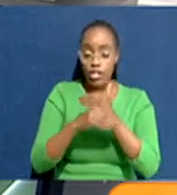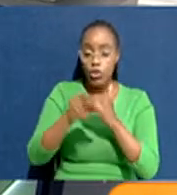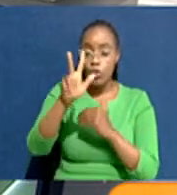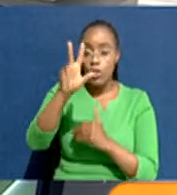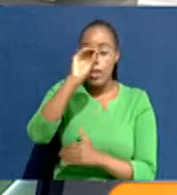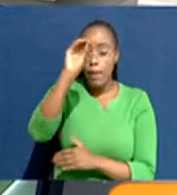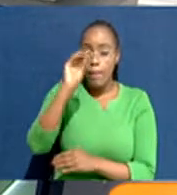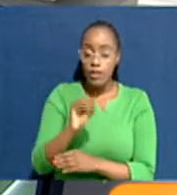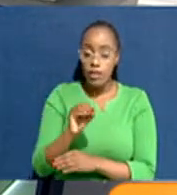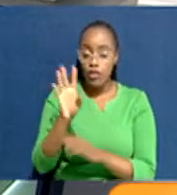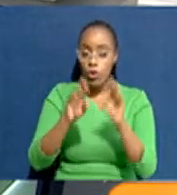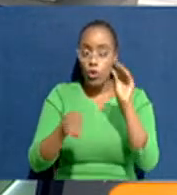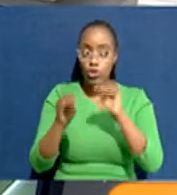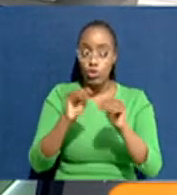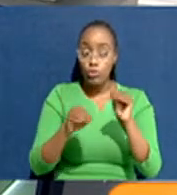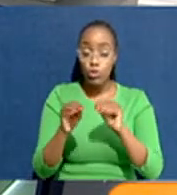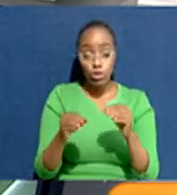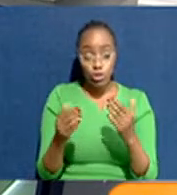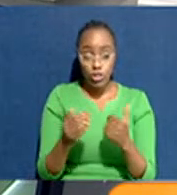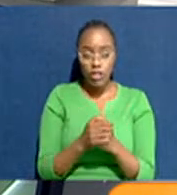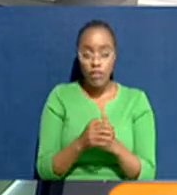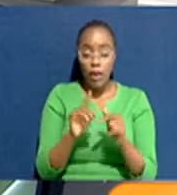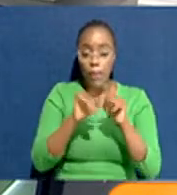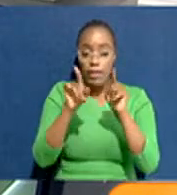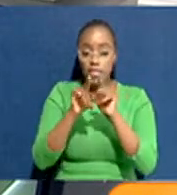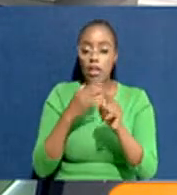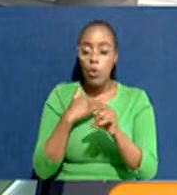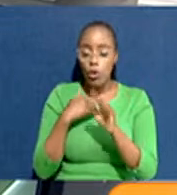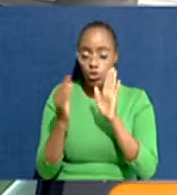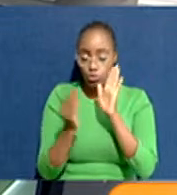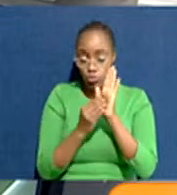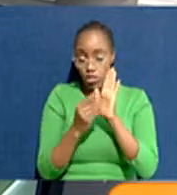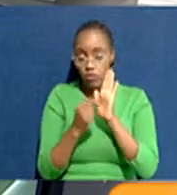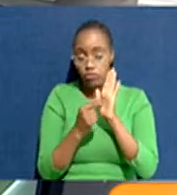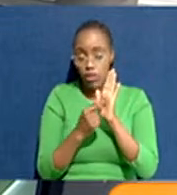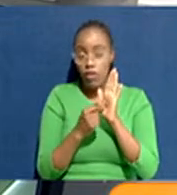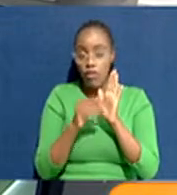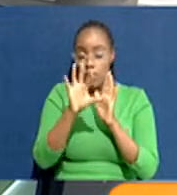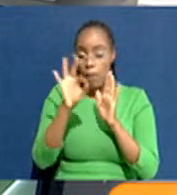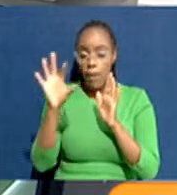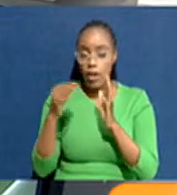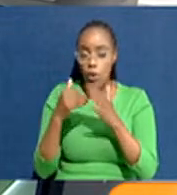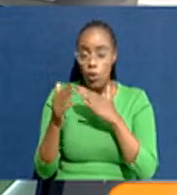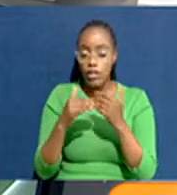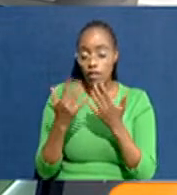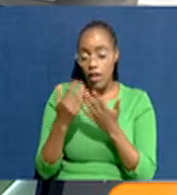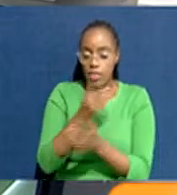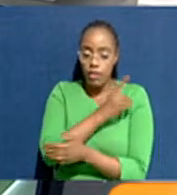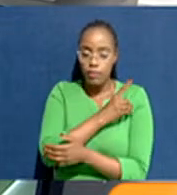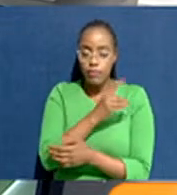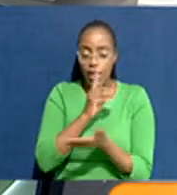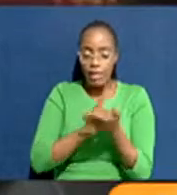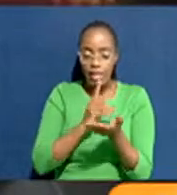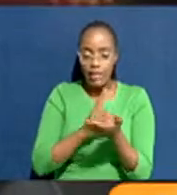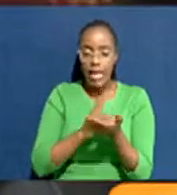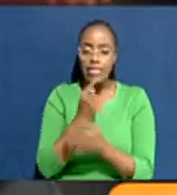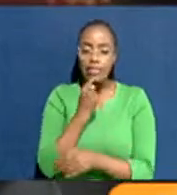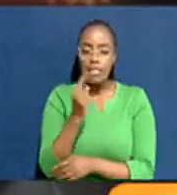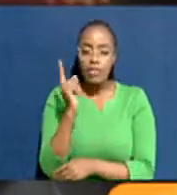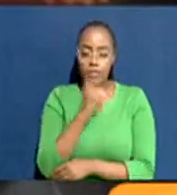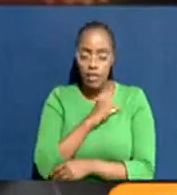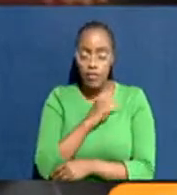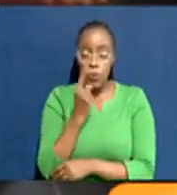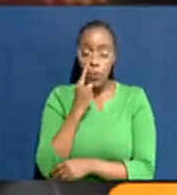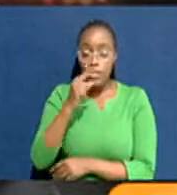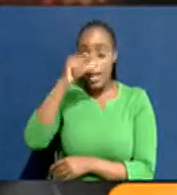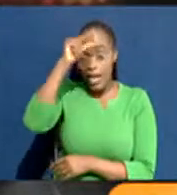contribution. But again, just wanted to highlight, piggybacking on what Dr. is highlighting there. You see,